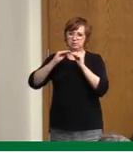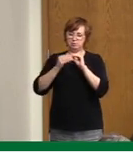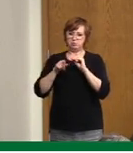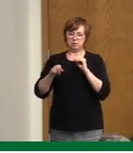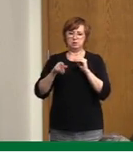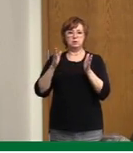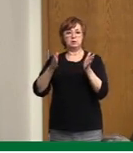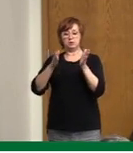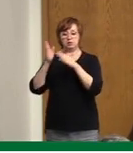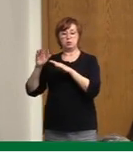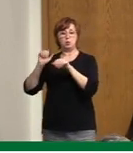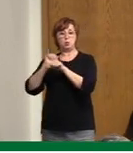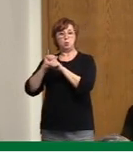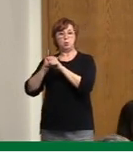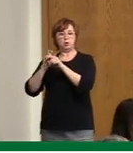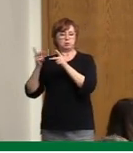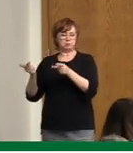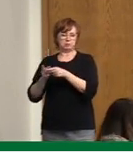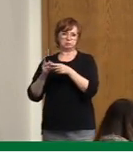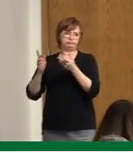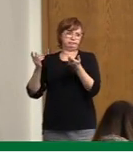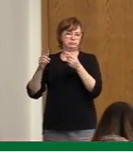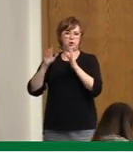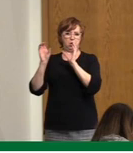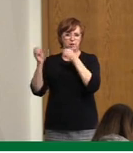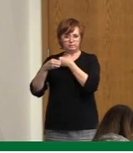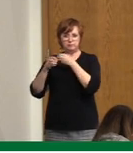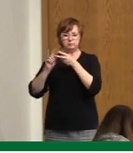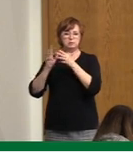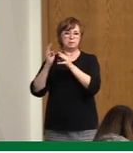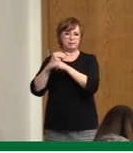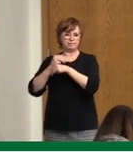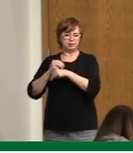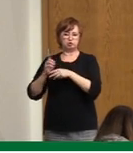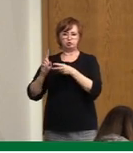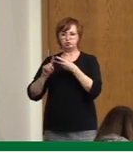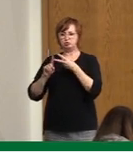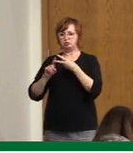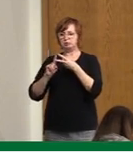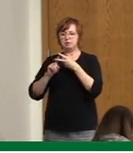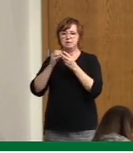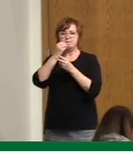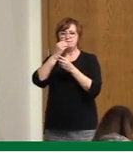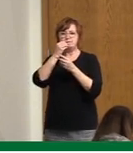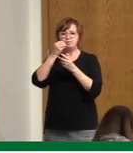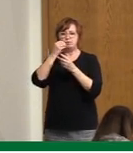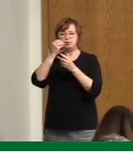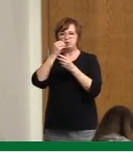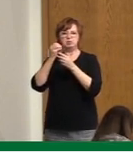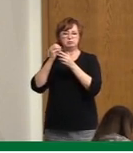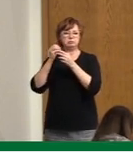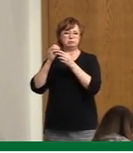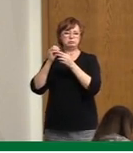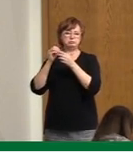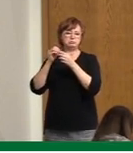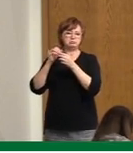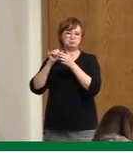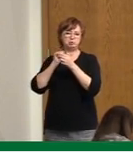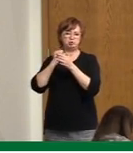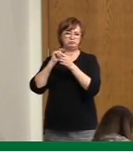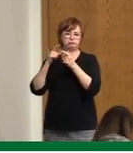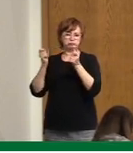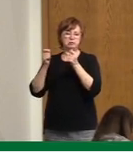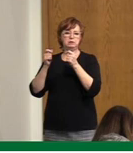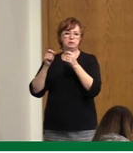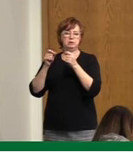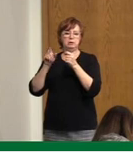all types of workplaces, office environments, manufacturing, you know, food processing plants. We have seen outbreaks in all